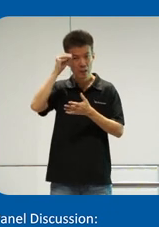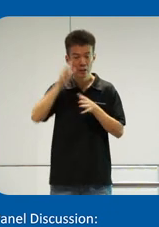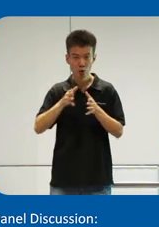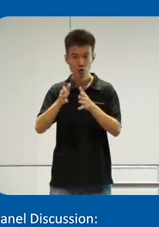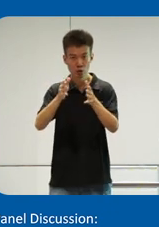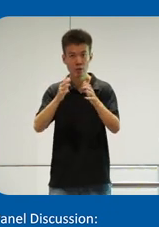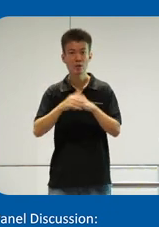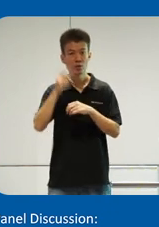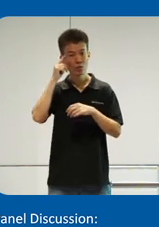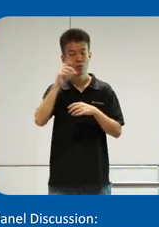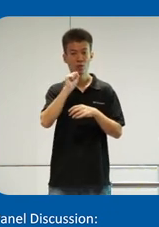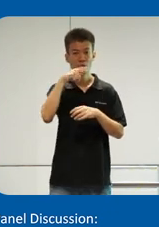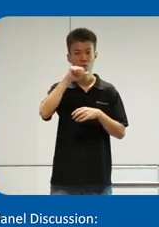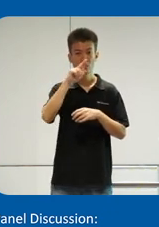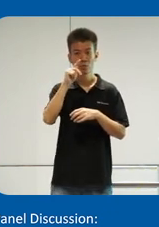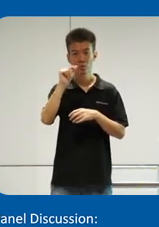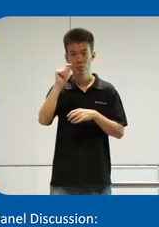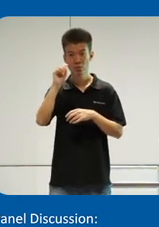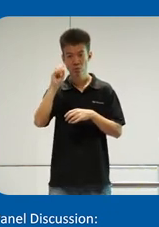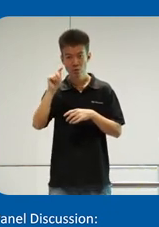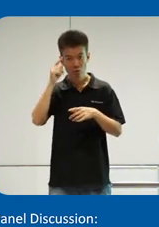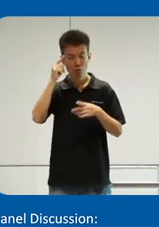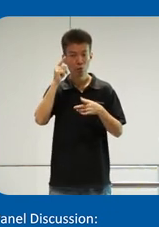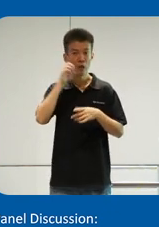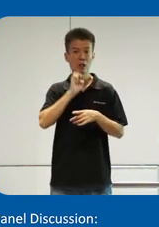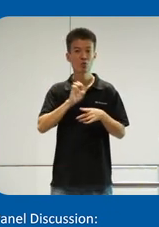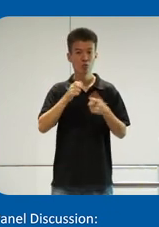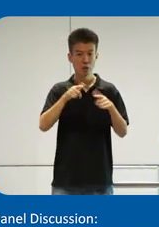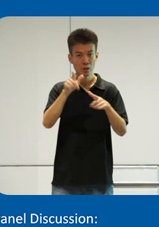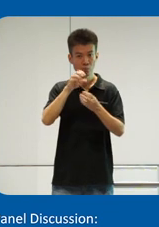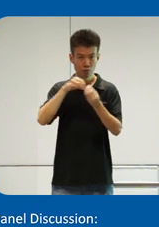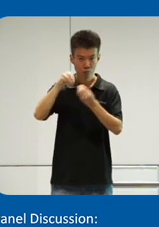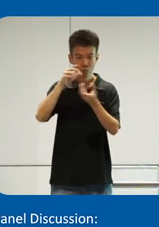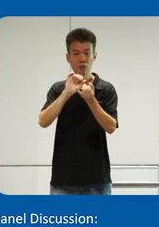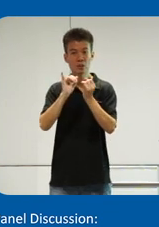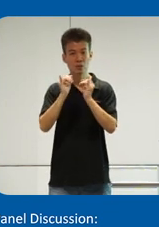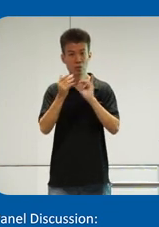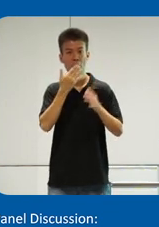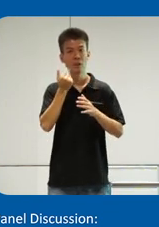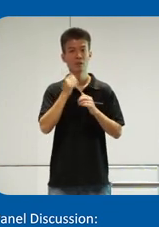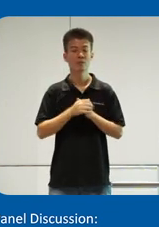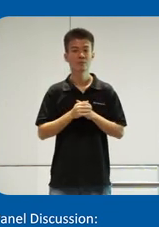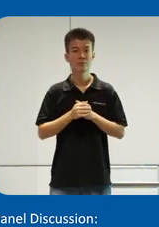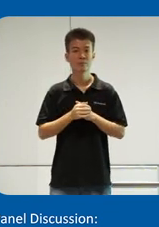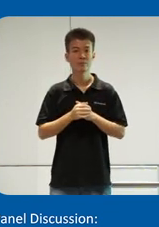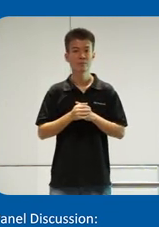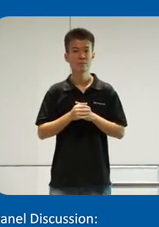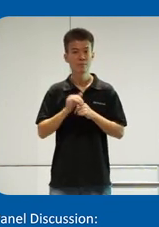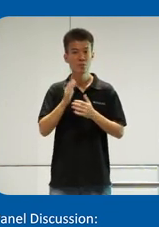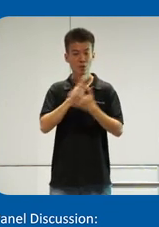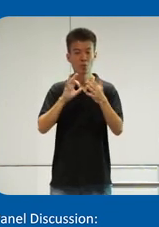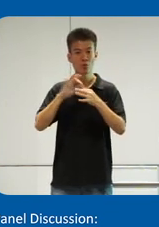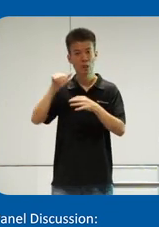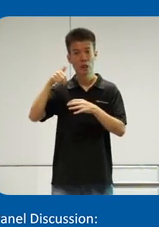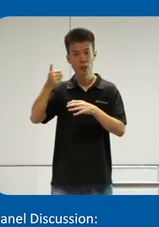for the Sparkle Thoughts, for elderlies to let them move around the interchange better, as well as some of